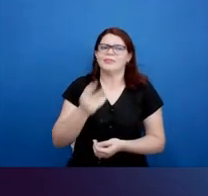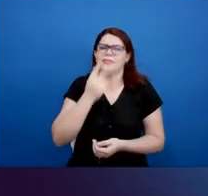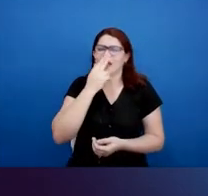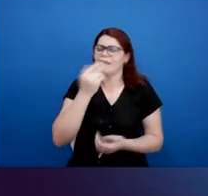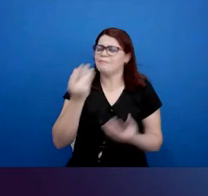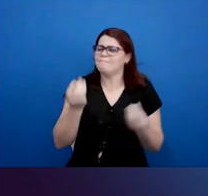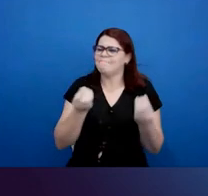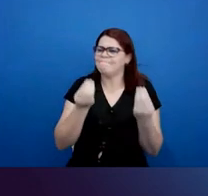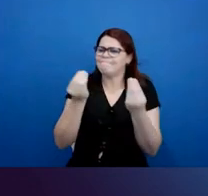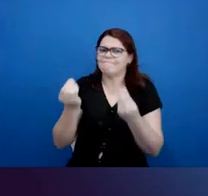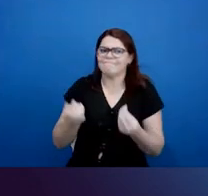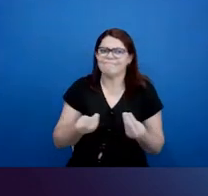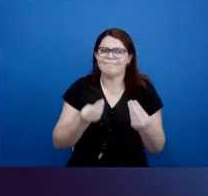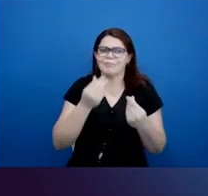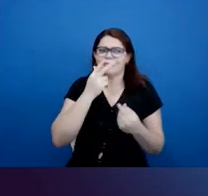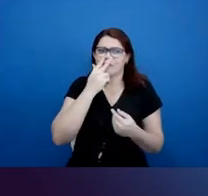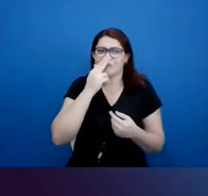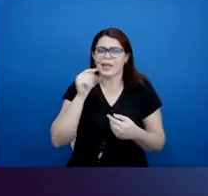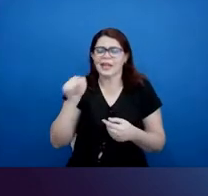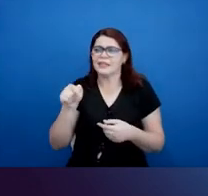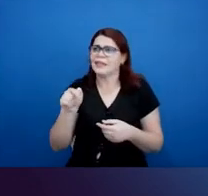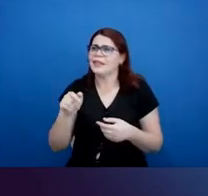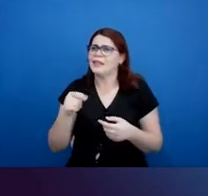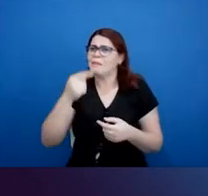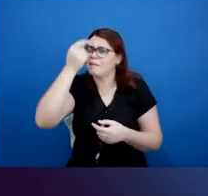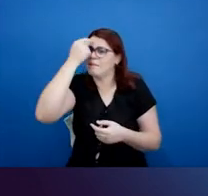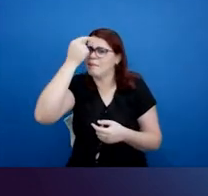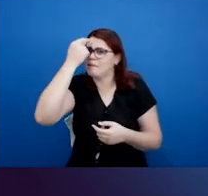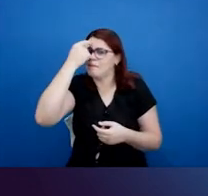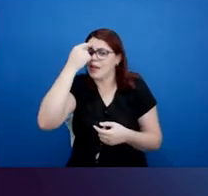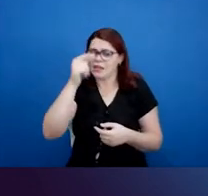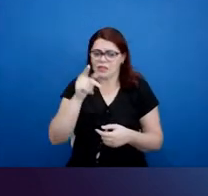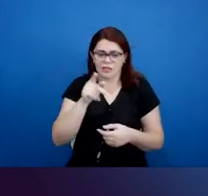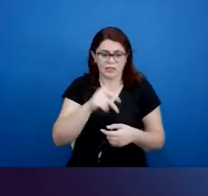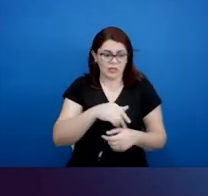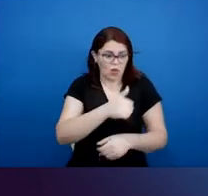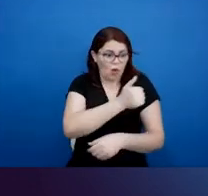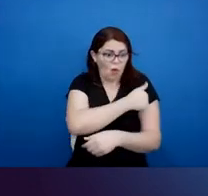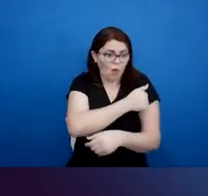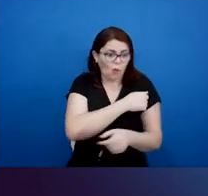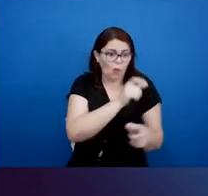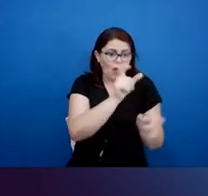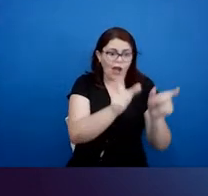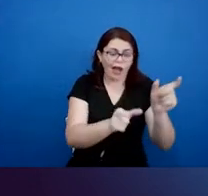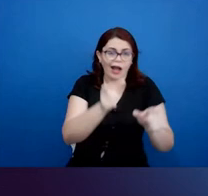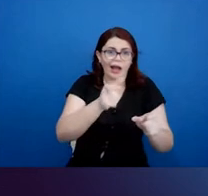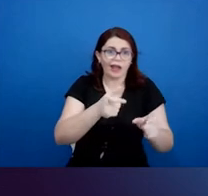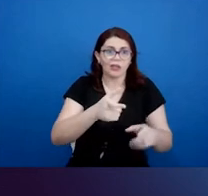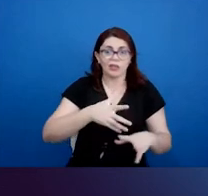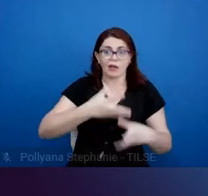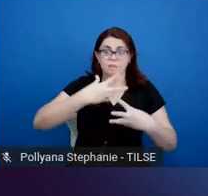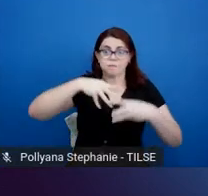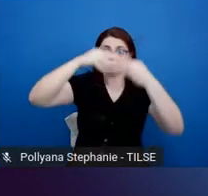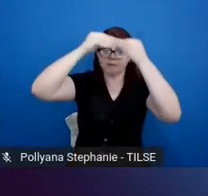is expecting students to acquire the language along with the content just by